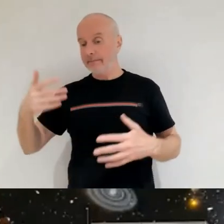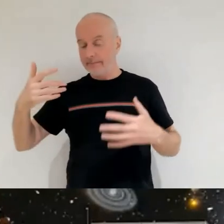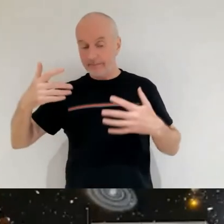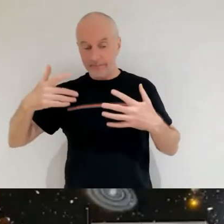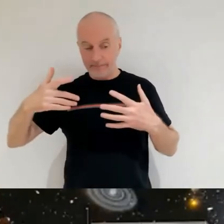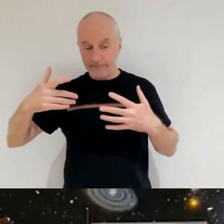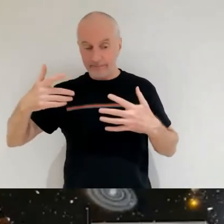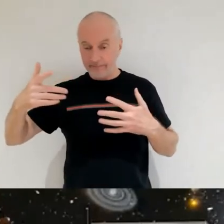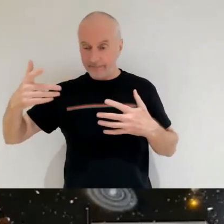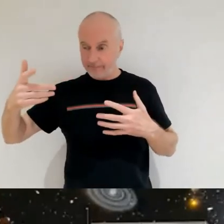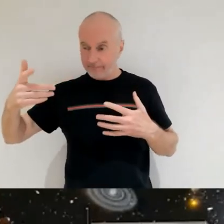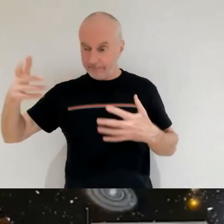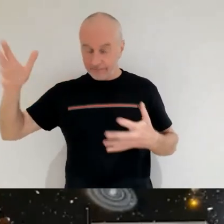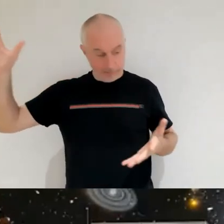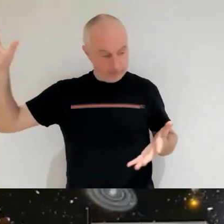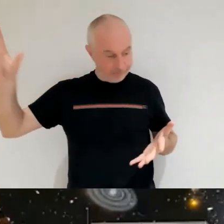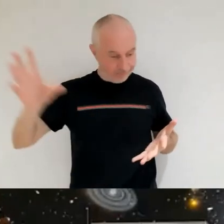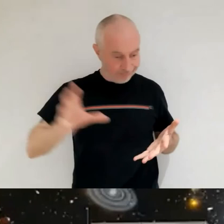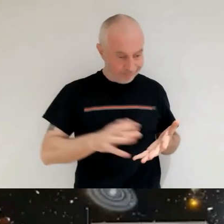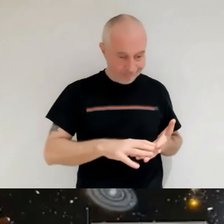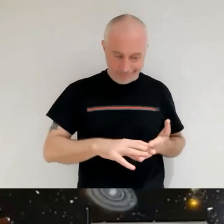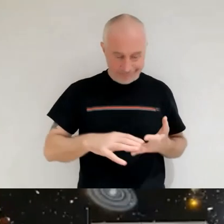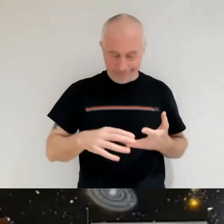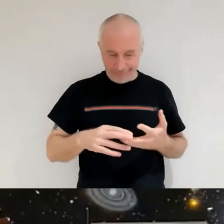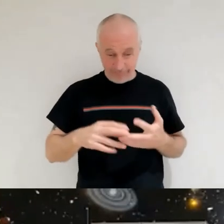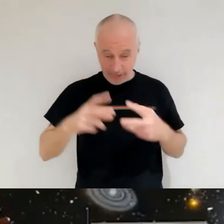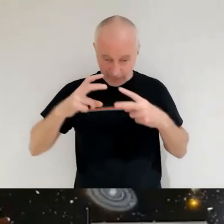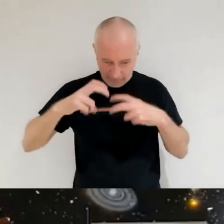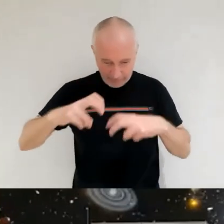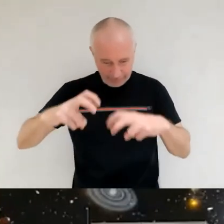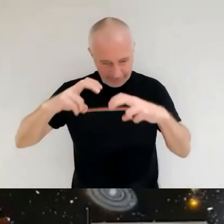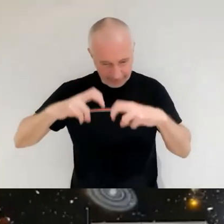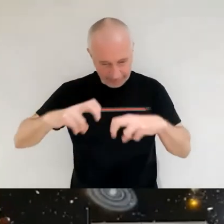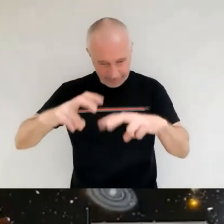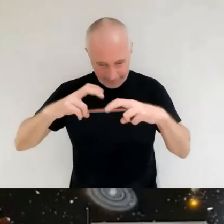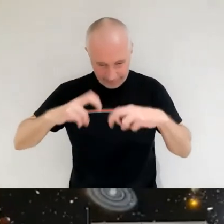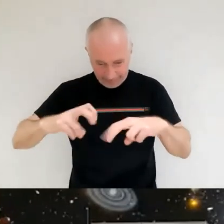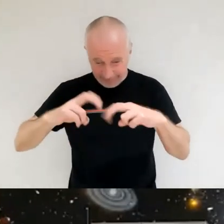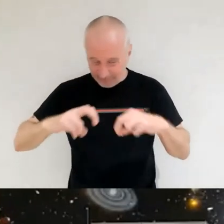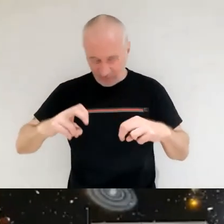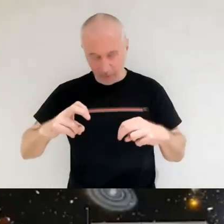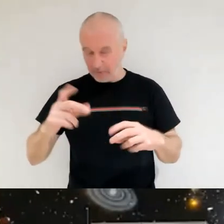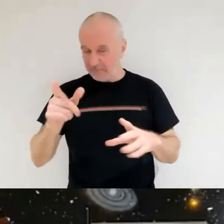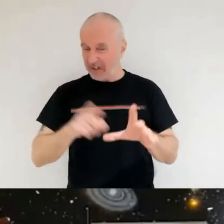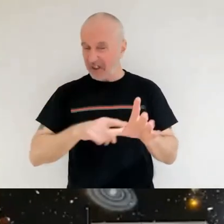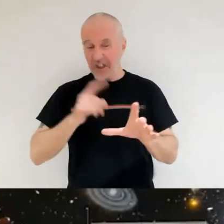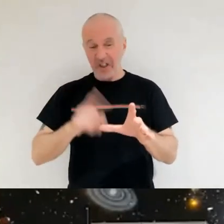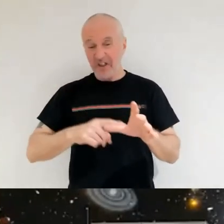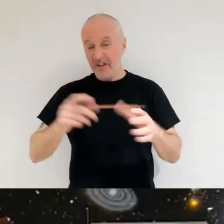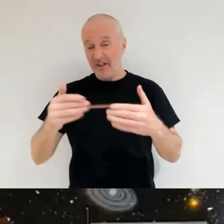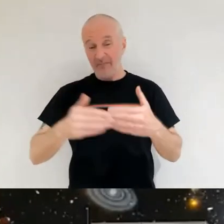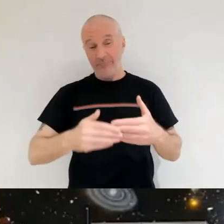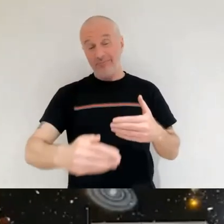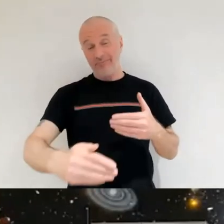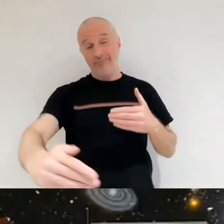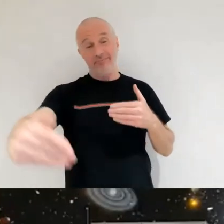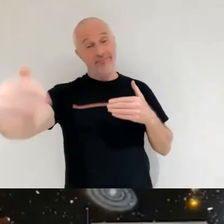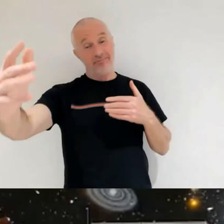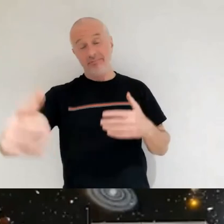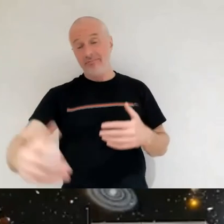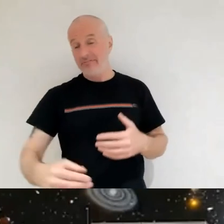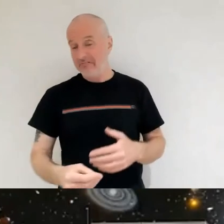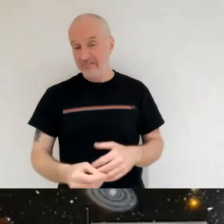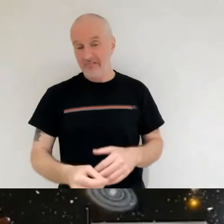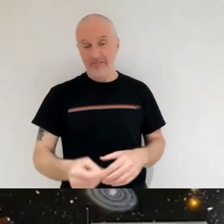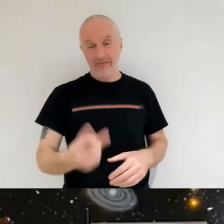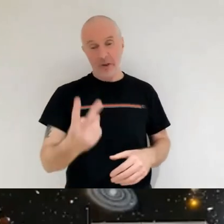you're absolutely right we are looking at decades worth of data um obviously i mentioned that you know particular scientists